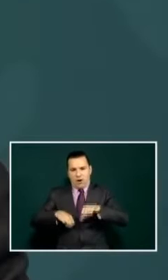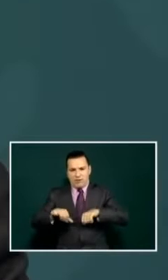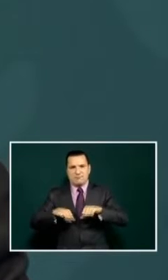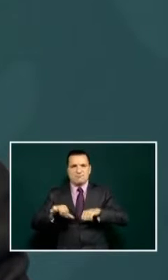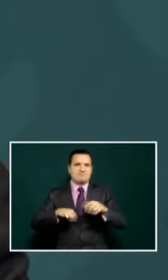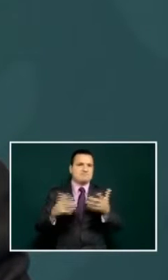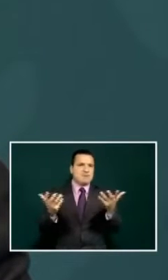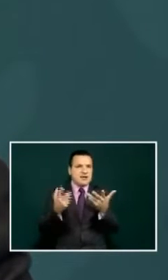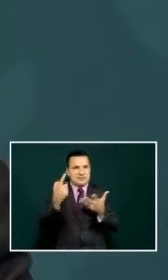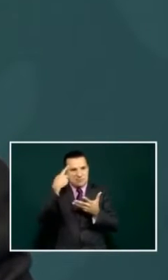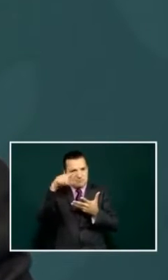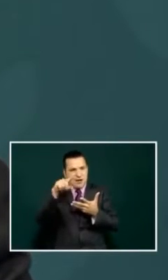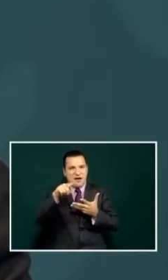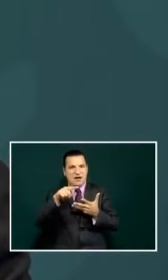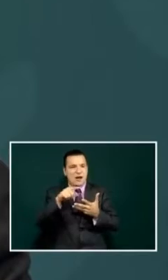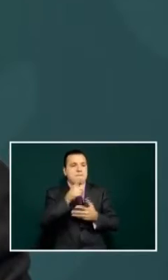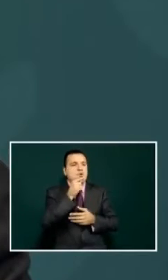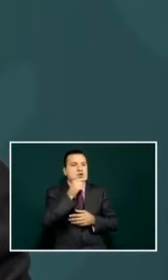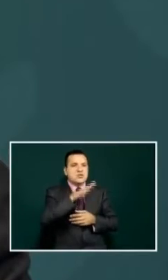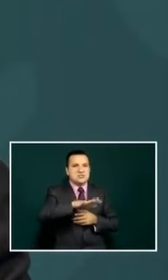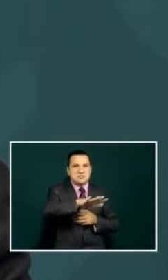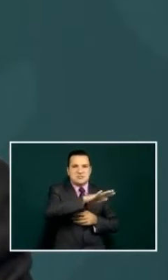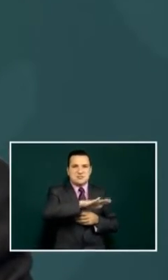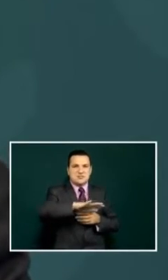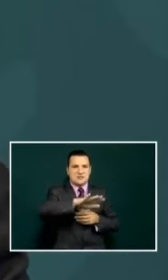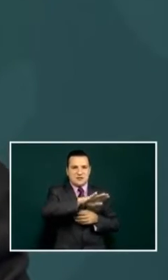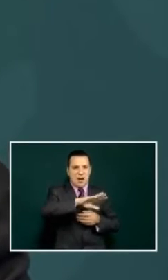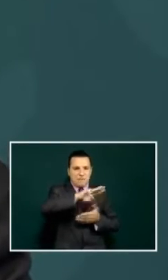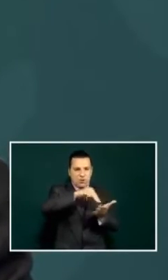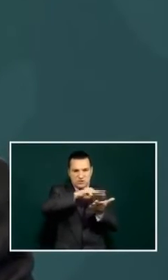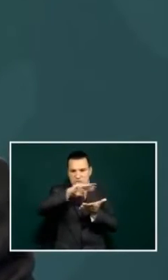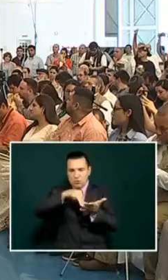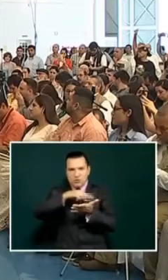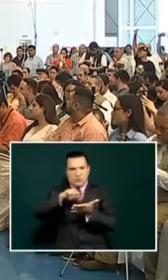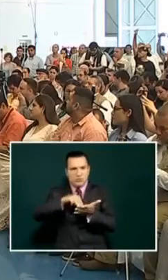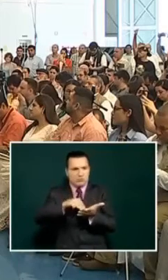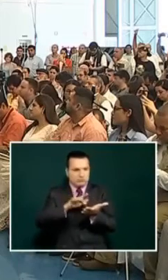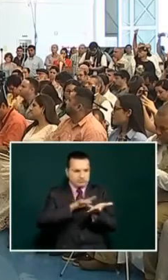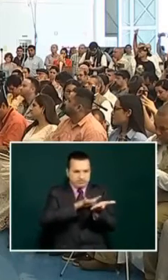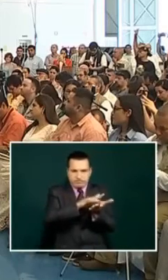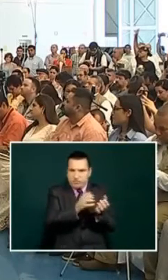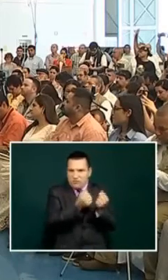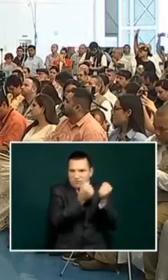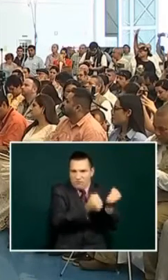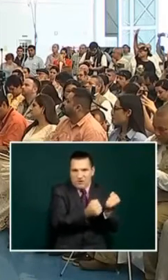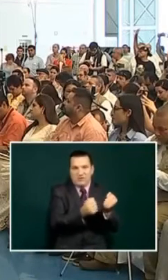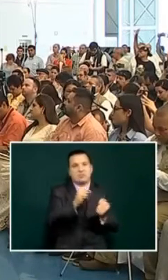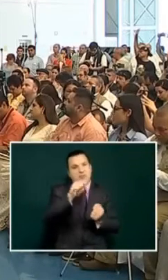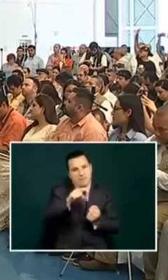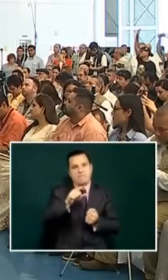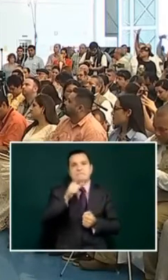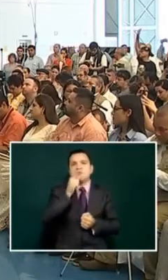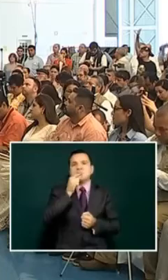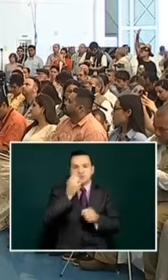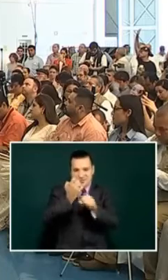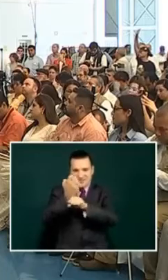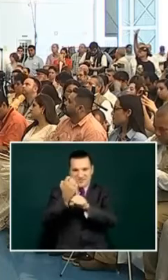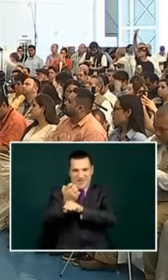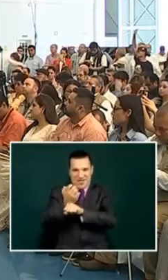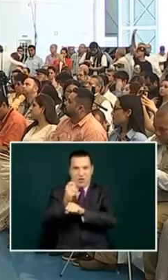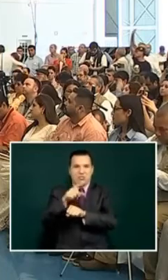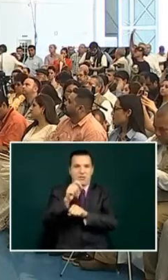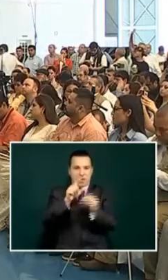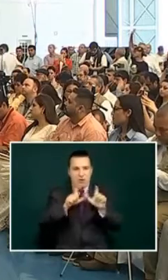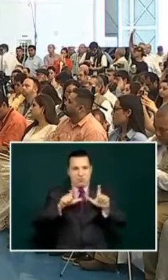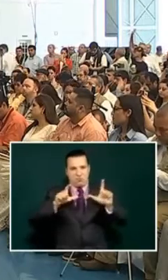in order to reinforce the police of the municipalities and statewide uh